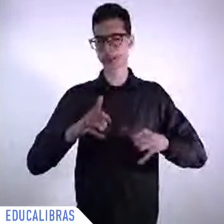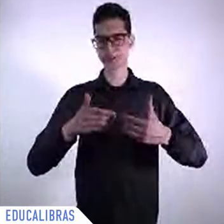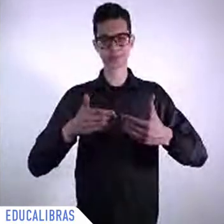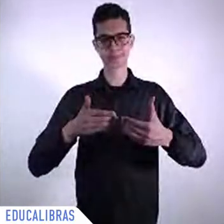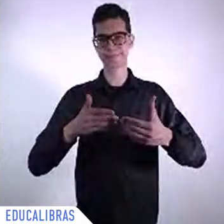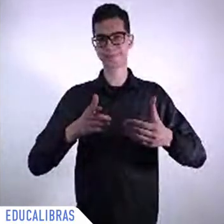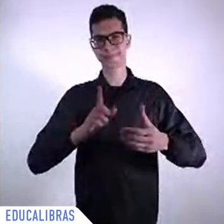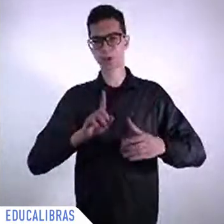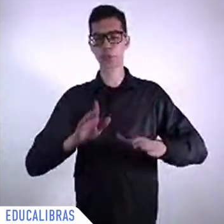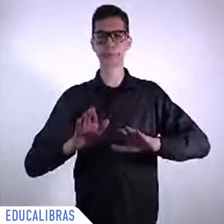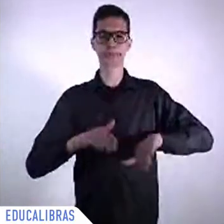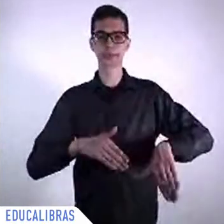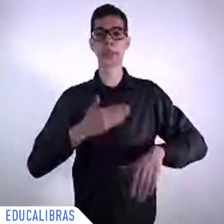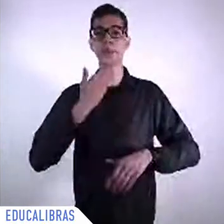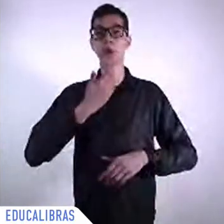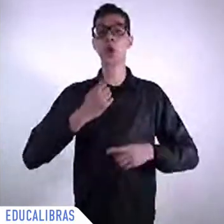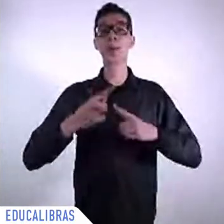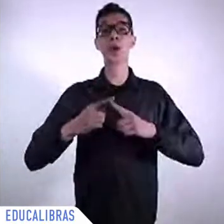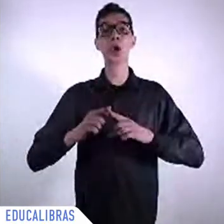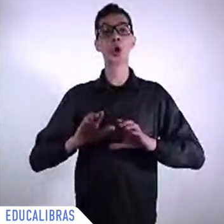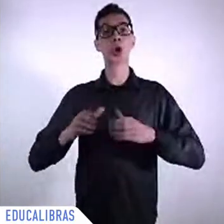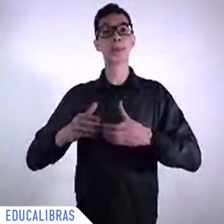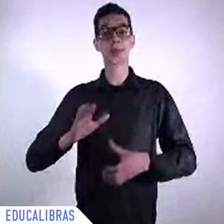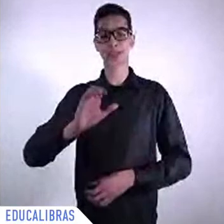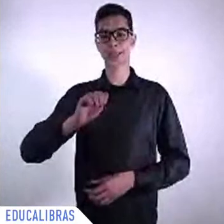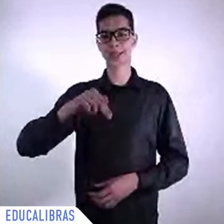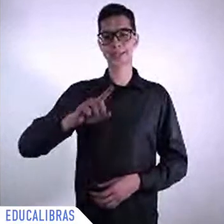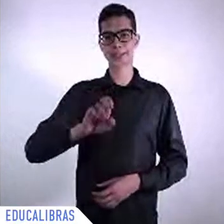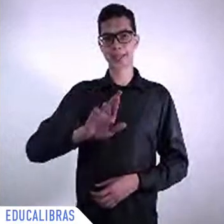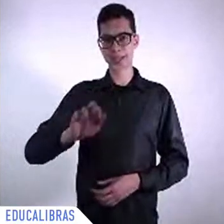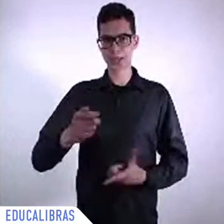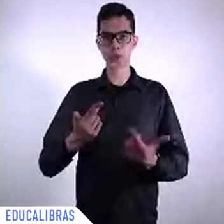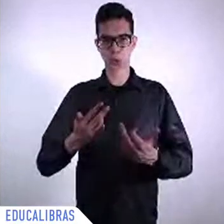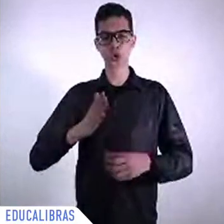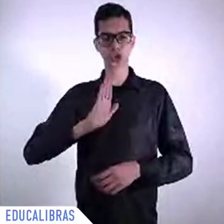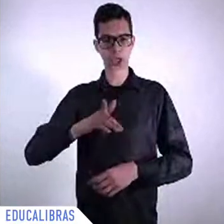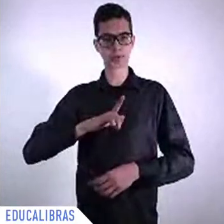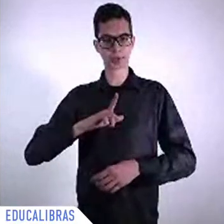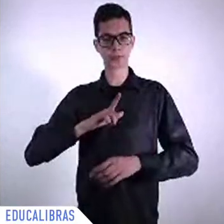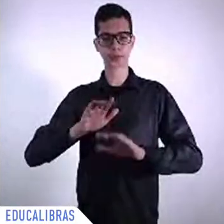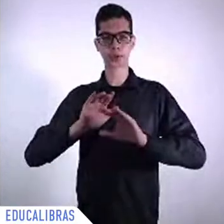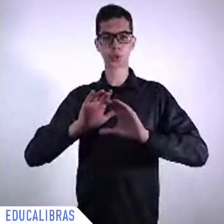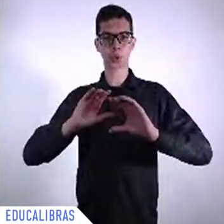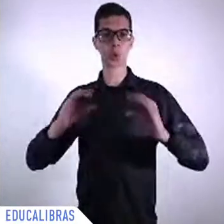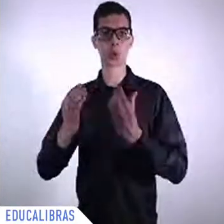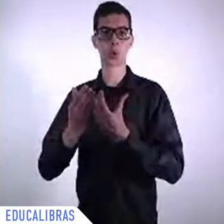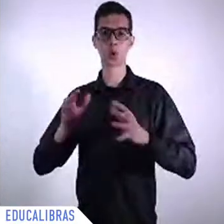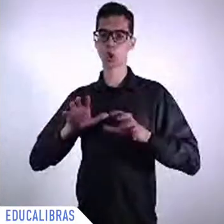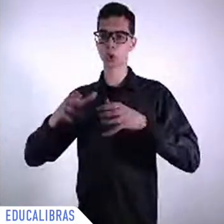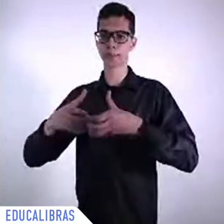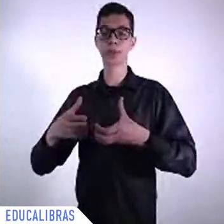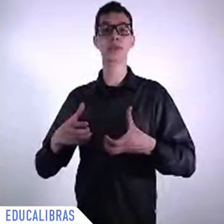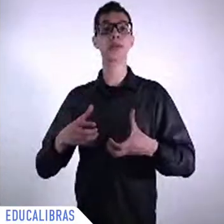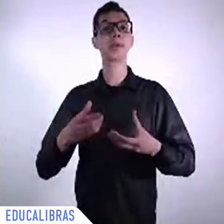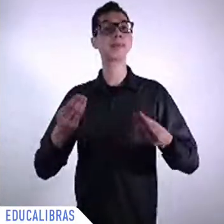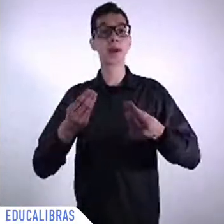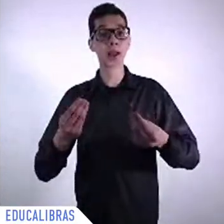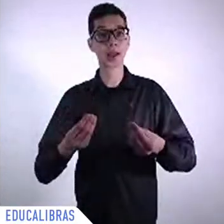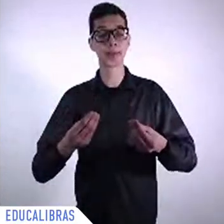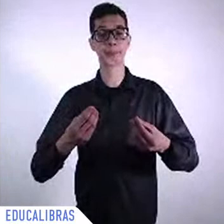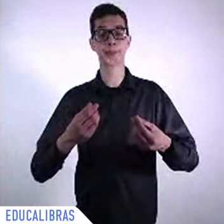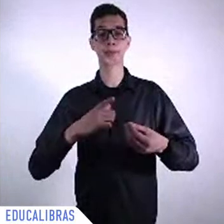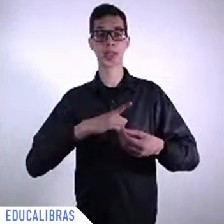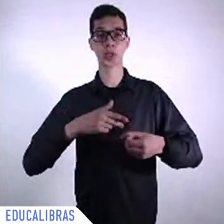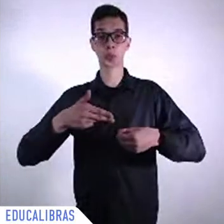we had in the United States the 13 steps, so it's not only possible, it's feasible, but so I would like to put an emphasis on that